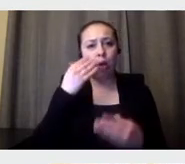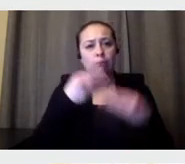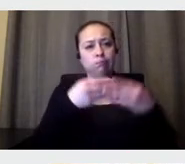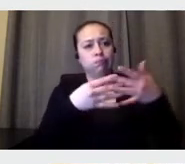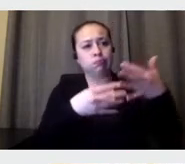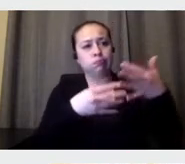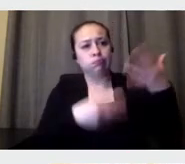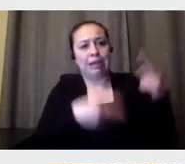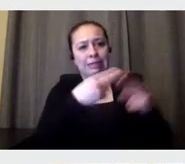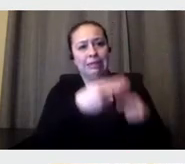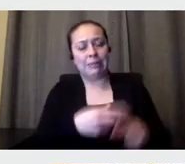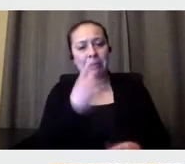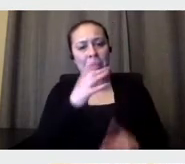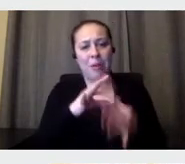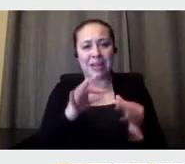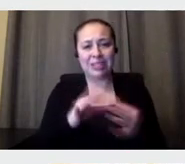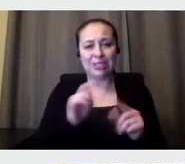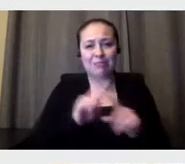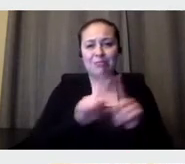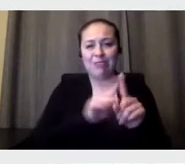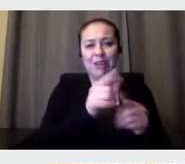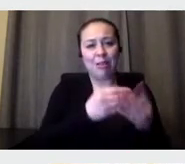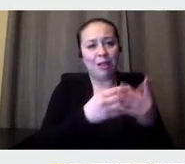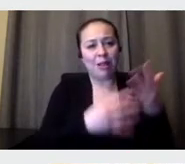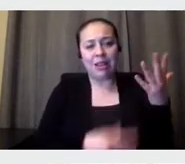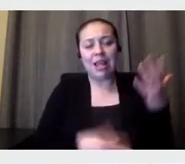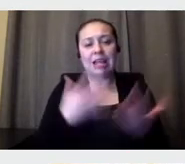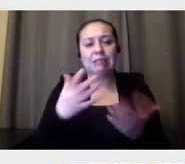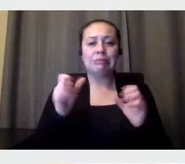it's going to be, it's going to be politically incorrect.